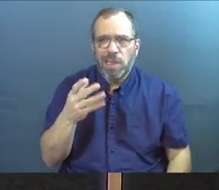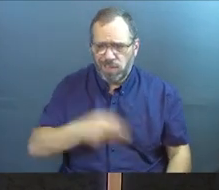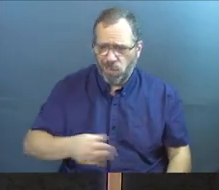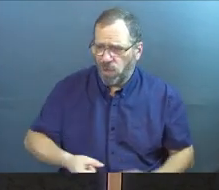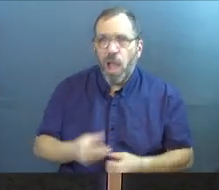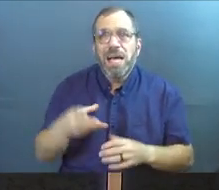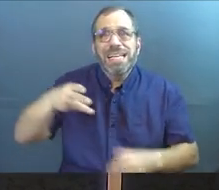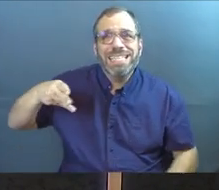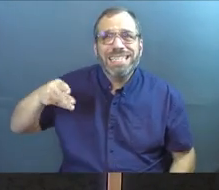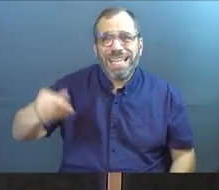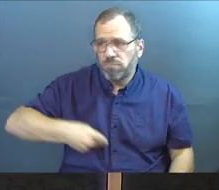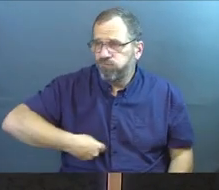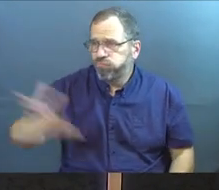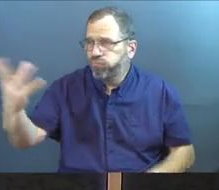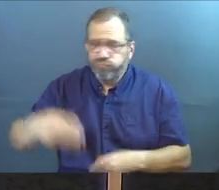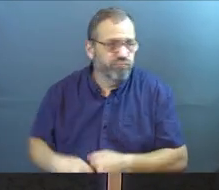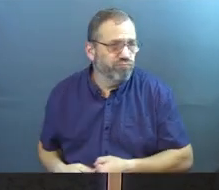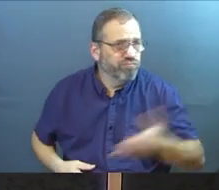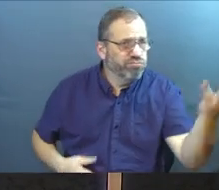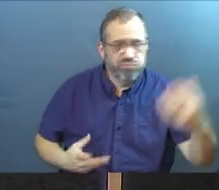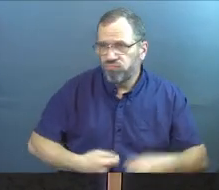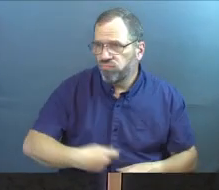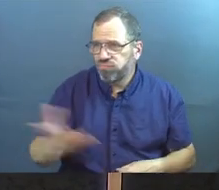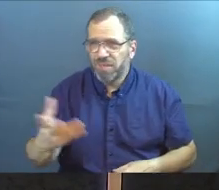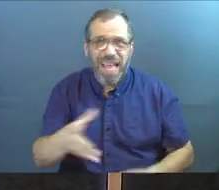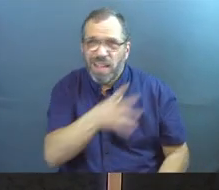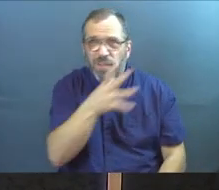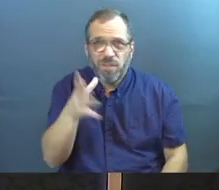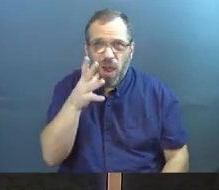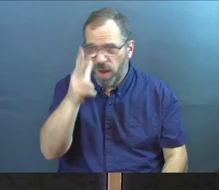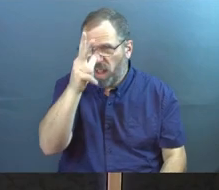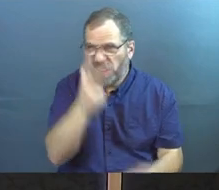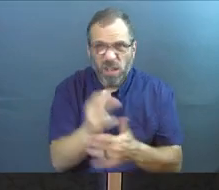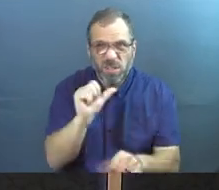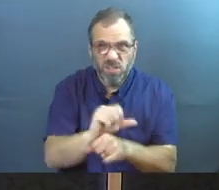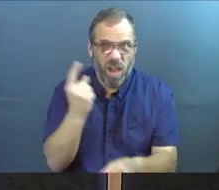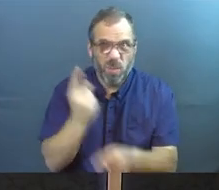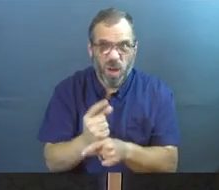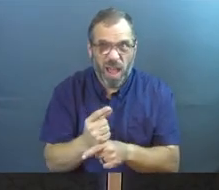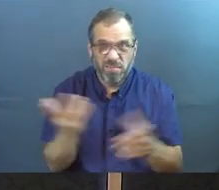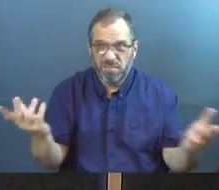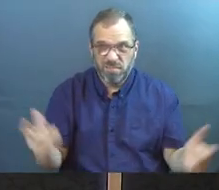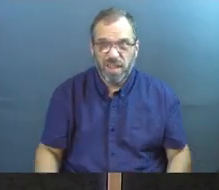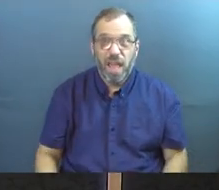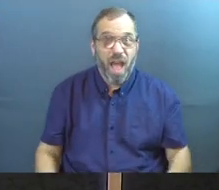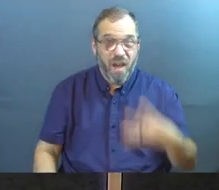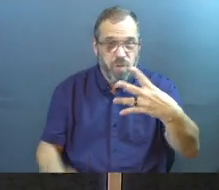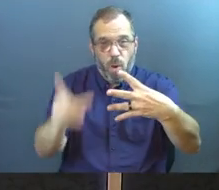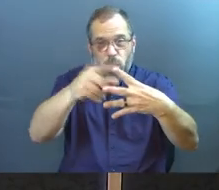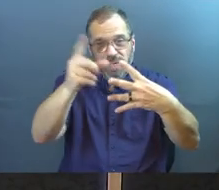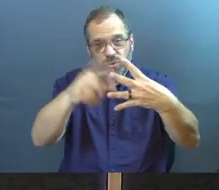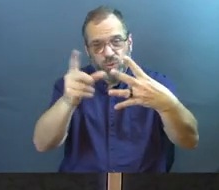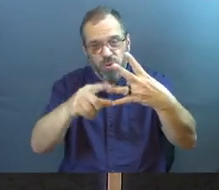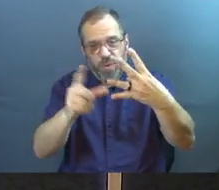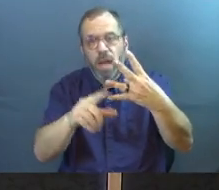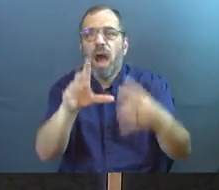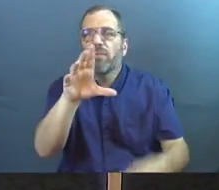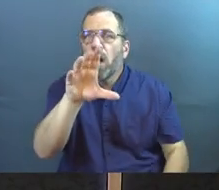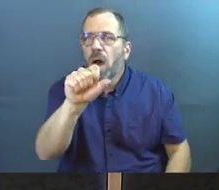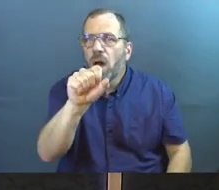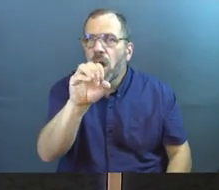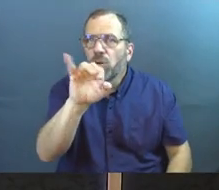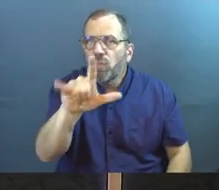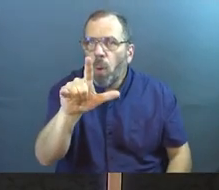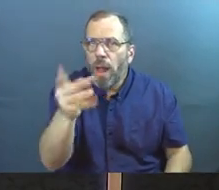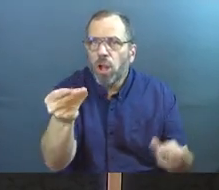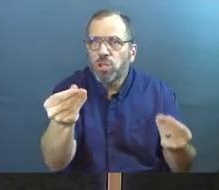scattering seed, and the farmer is not doing a good job so far. Can we agree to that? You're going to get four different kinds of soil that he's going to